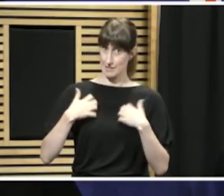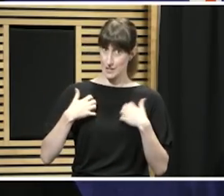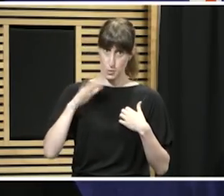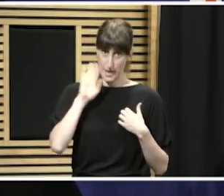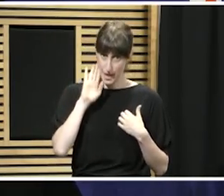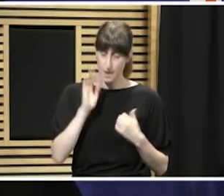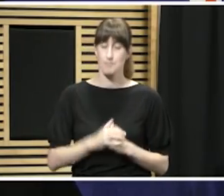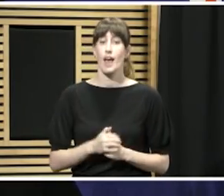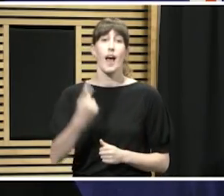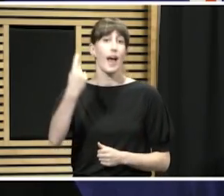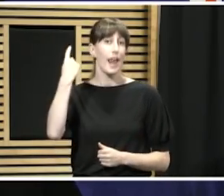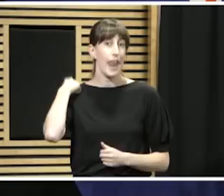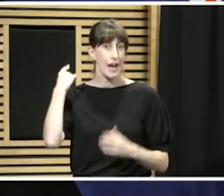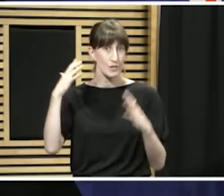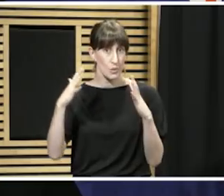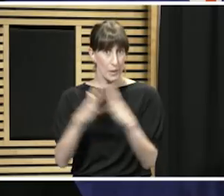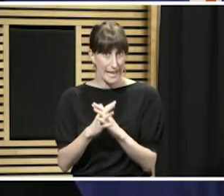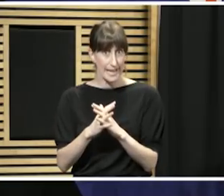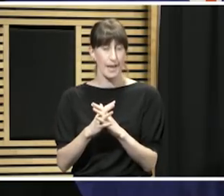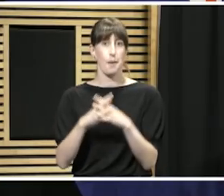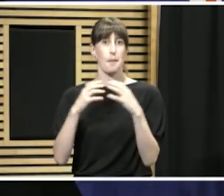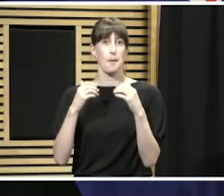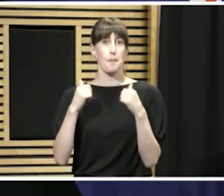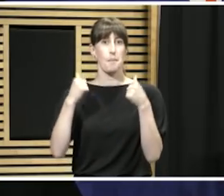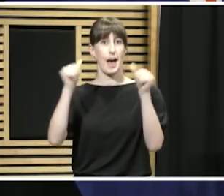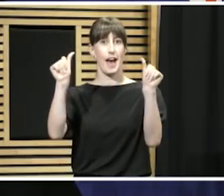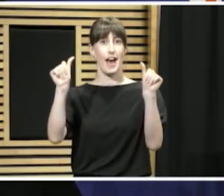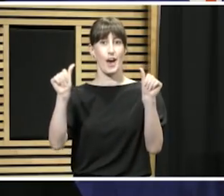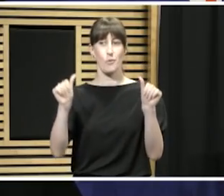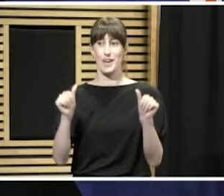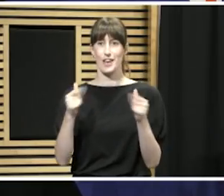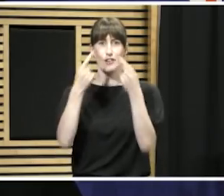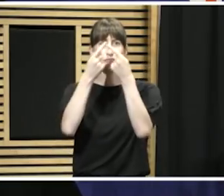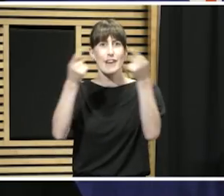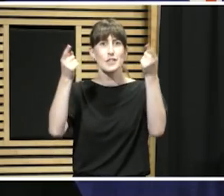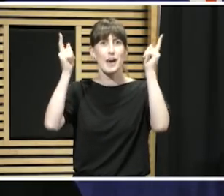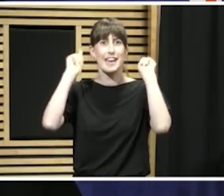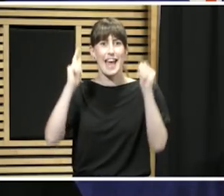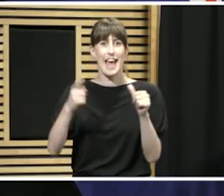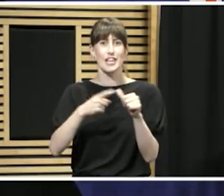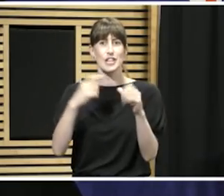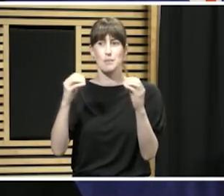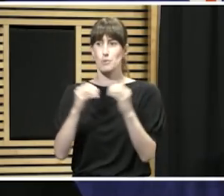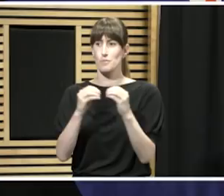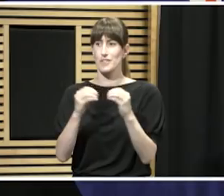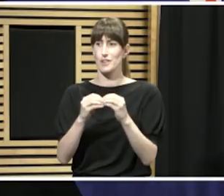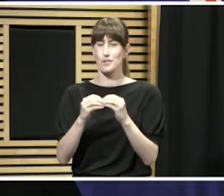last week we graduated the Ashley Bloomfield Recruit Wing, 59 staff.